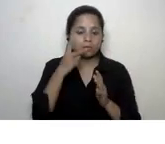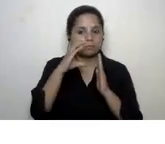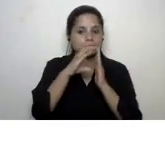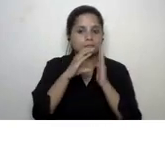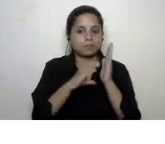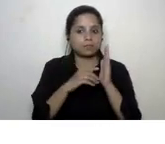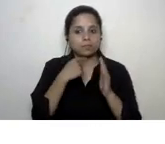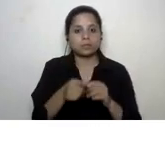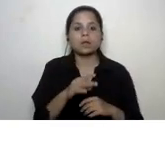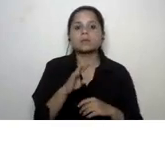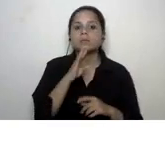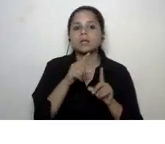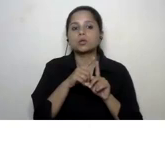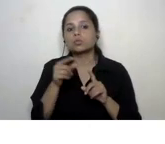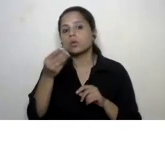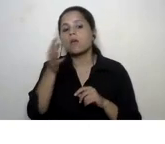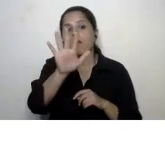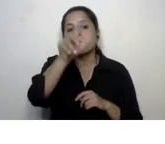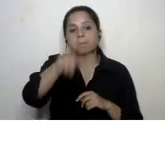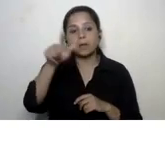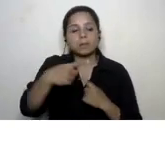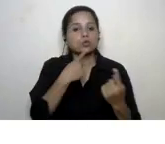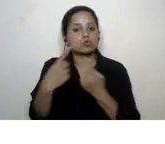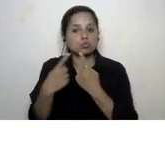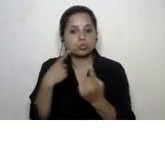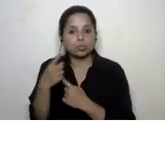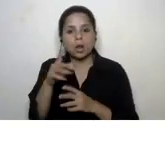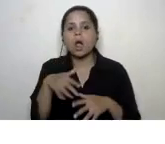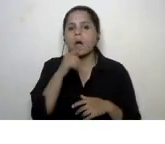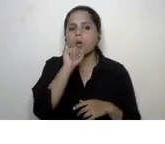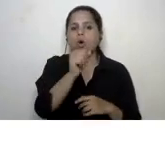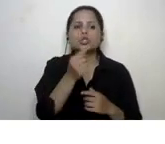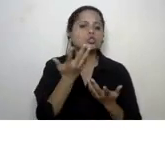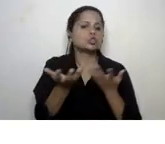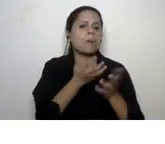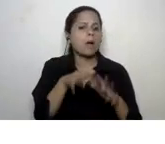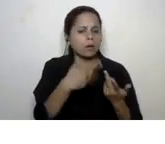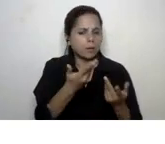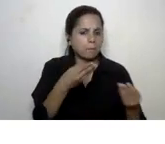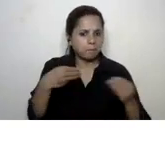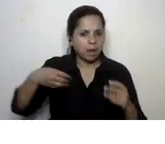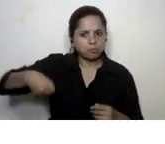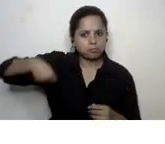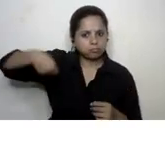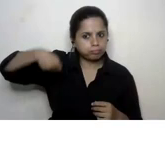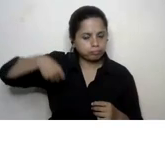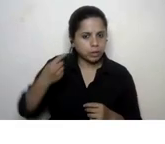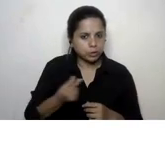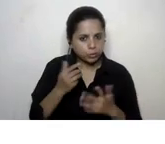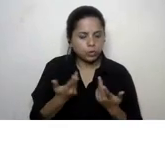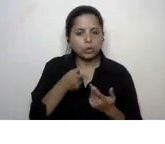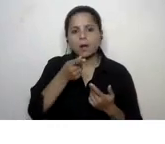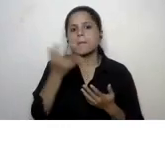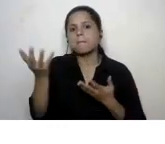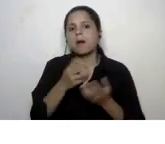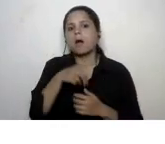saying speak to five adults and talk about how they do their shopping is it in plastic packets where do they buy